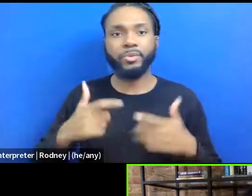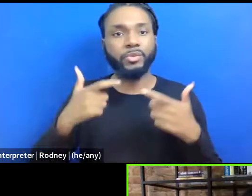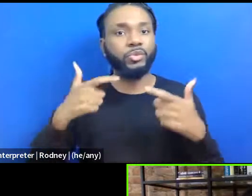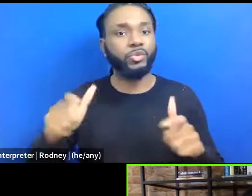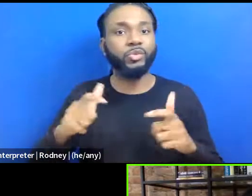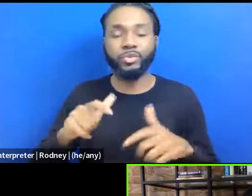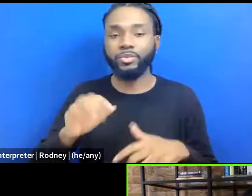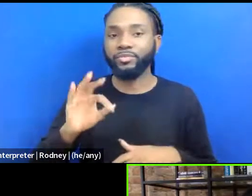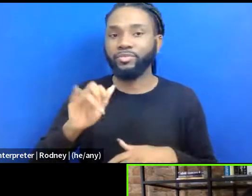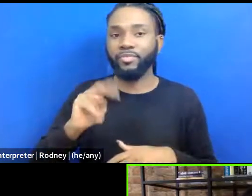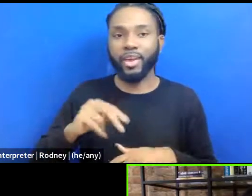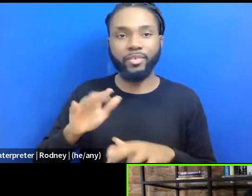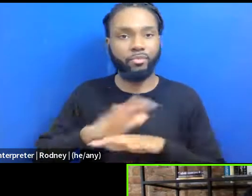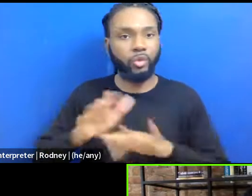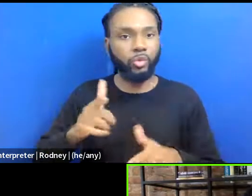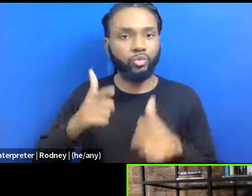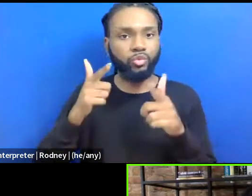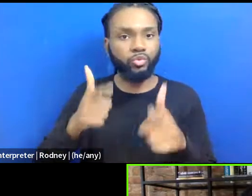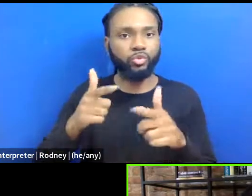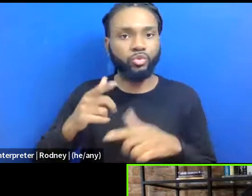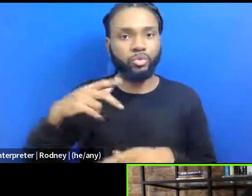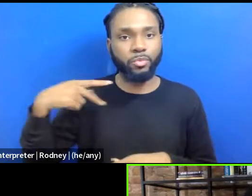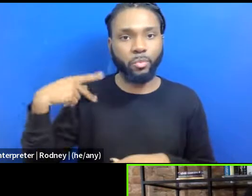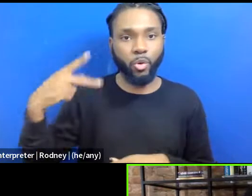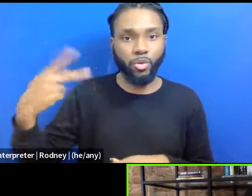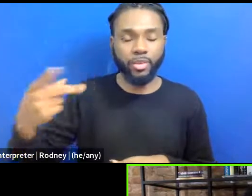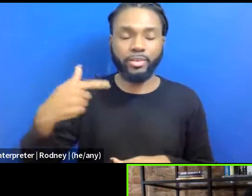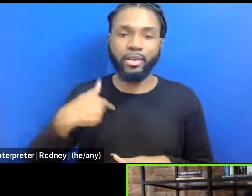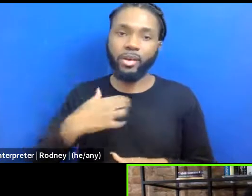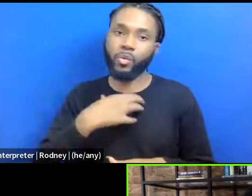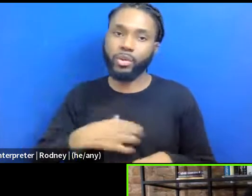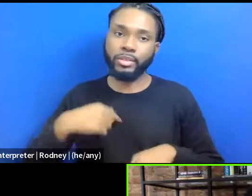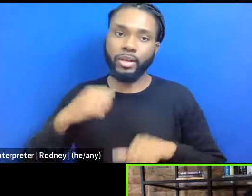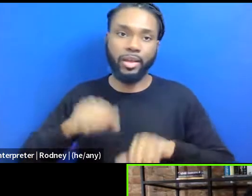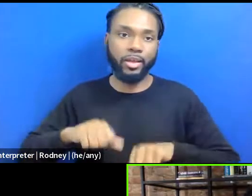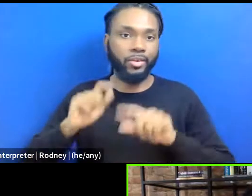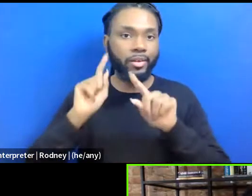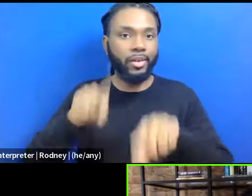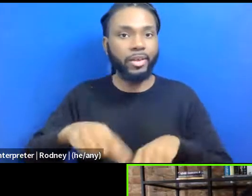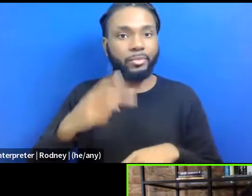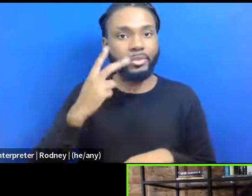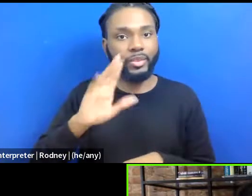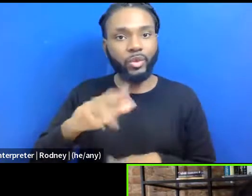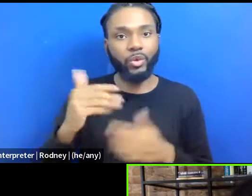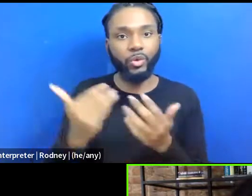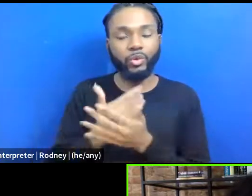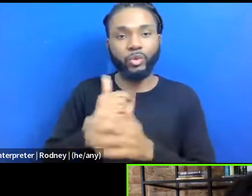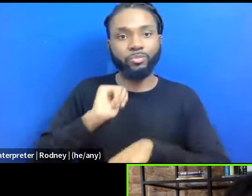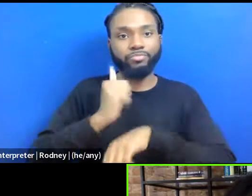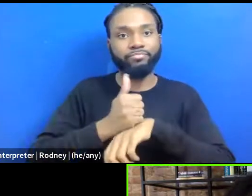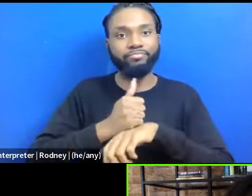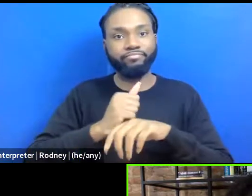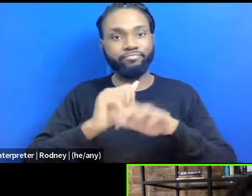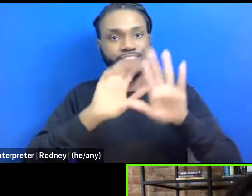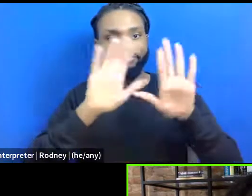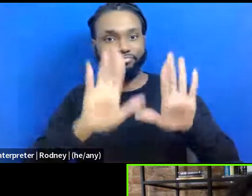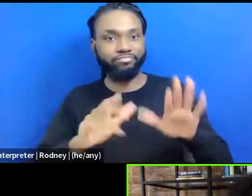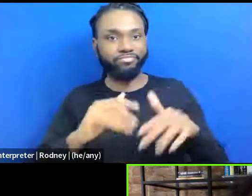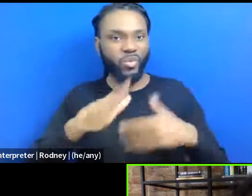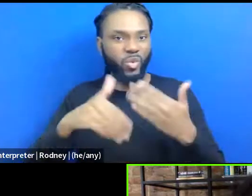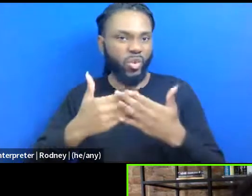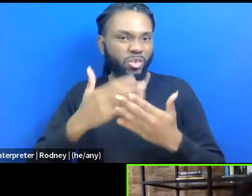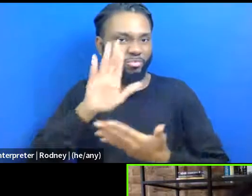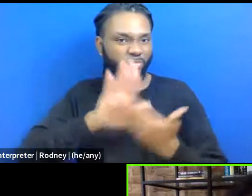Shoot Portland, and I wish I was able to come see your new installation in person. But